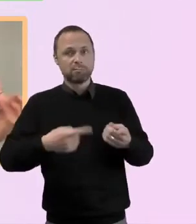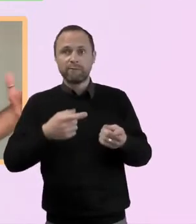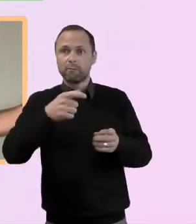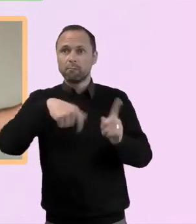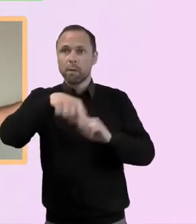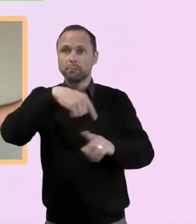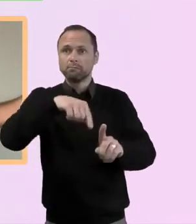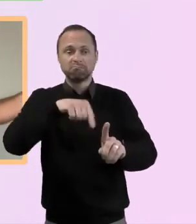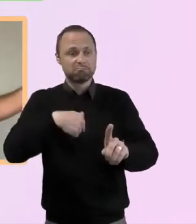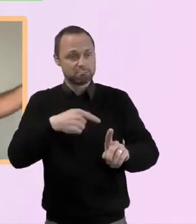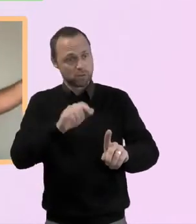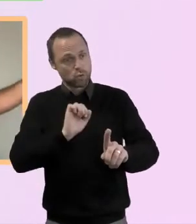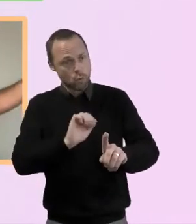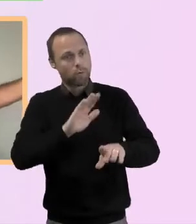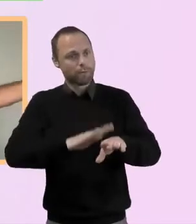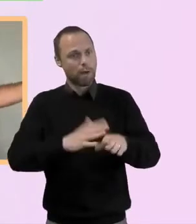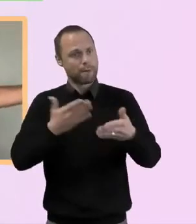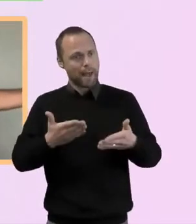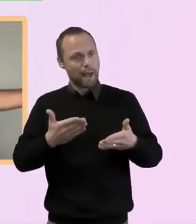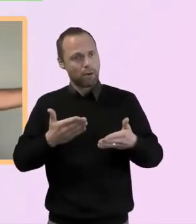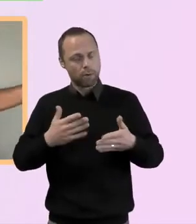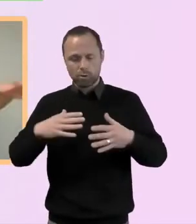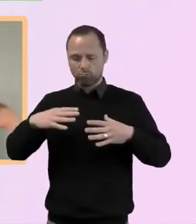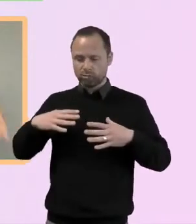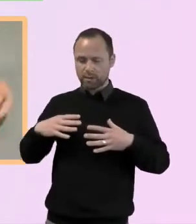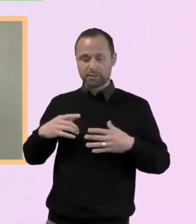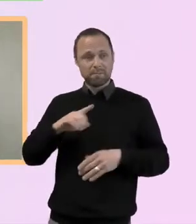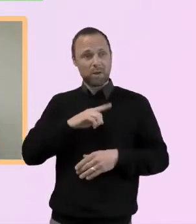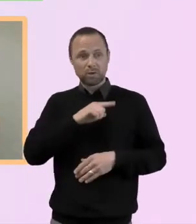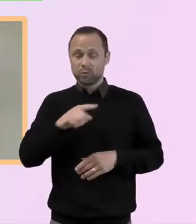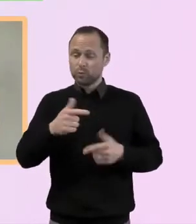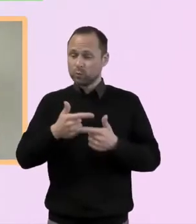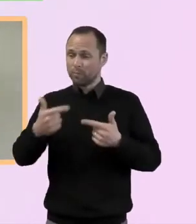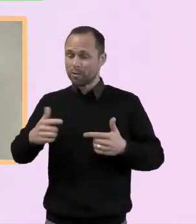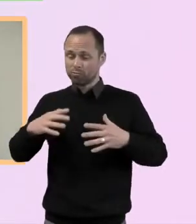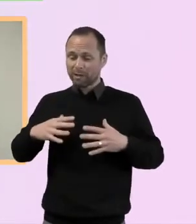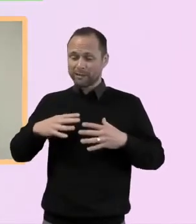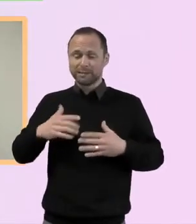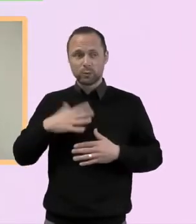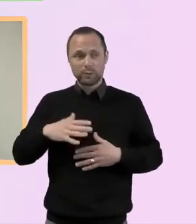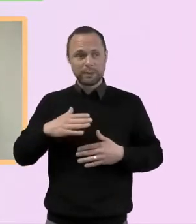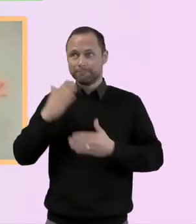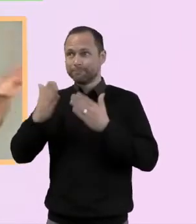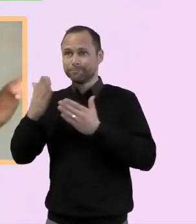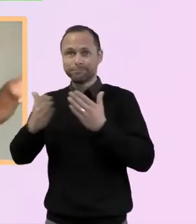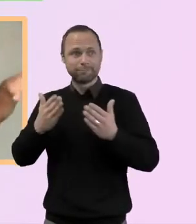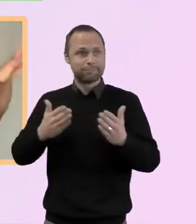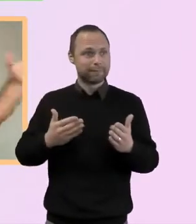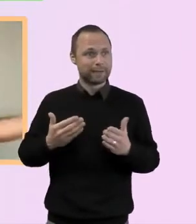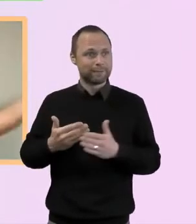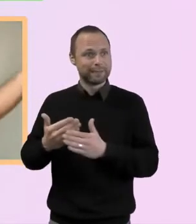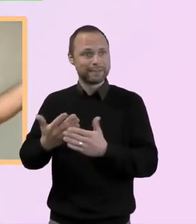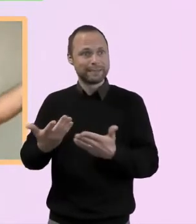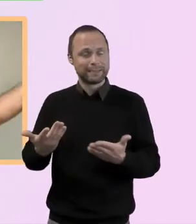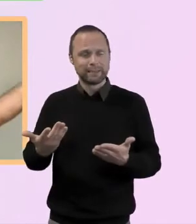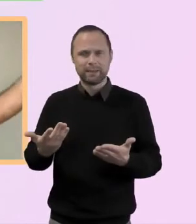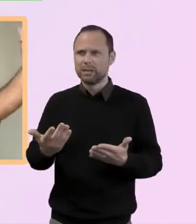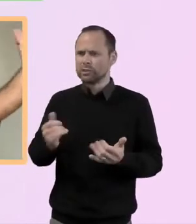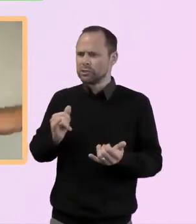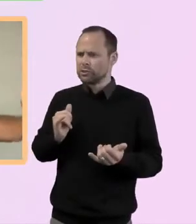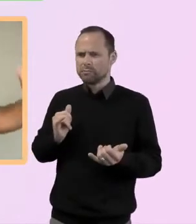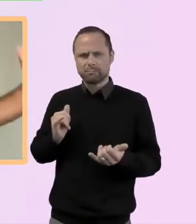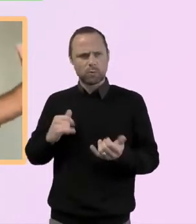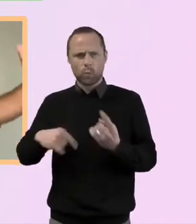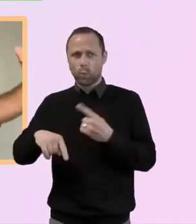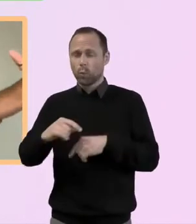because this season has been actually too much rest for them. We're all different. So some of us are exhausted. Others of us are like raring to go.